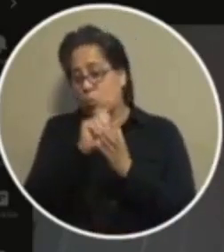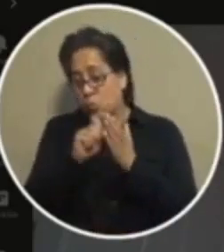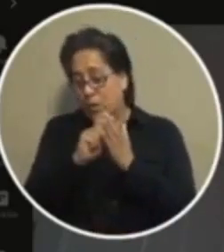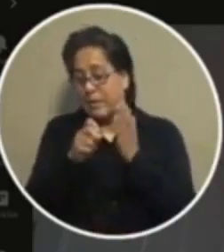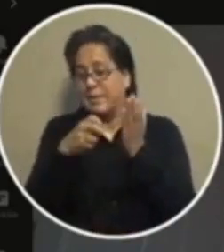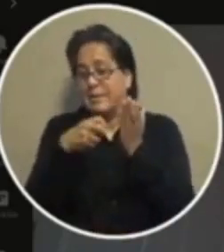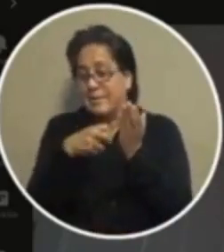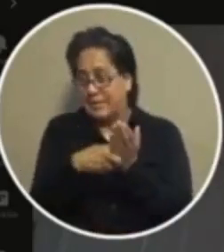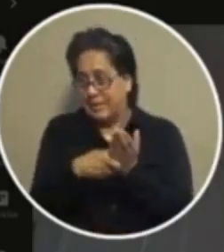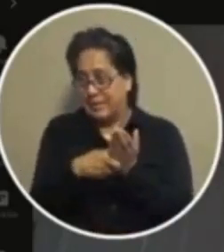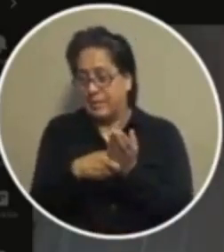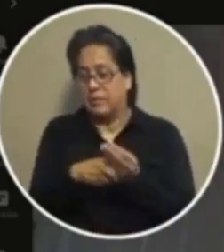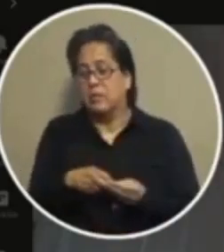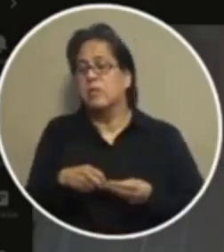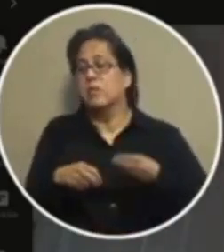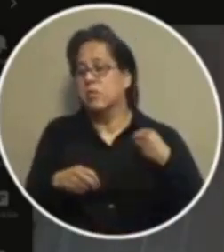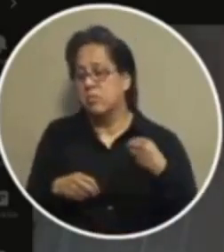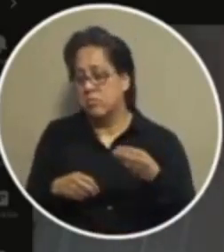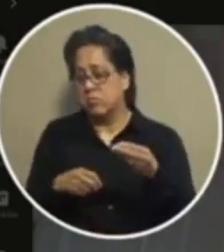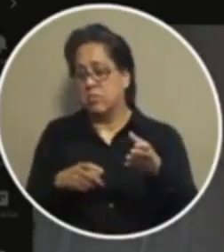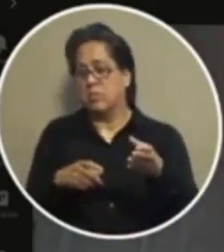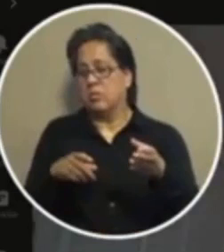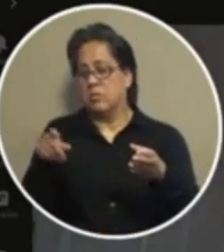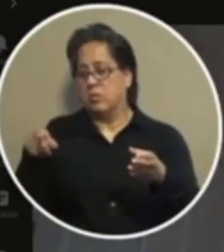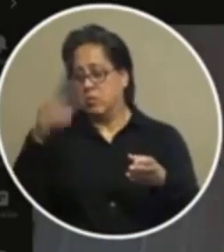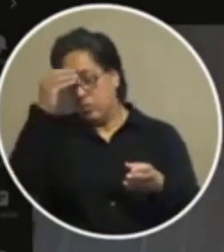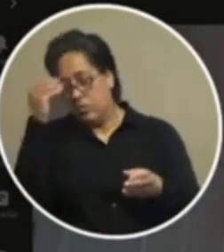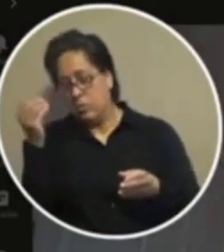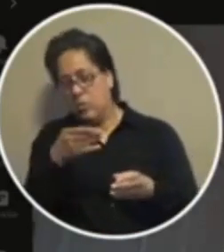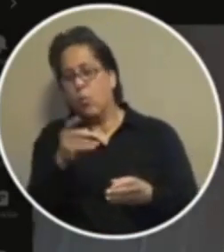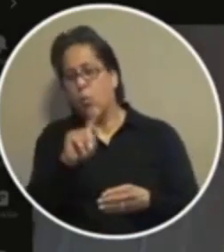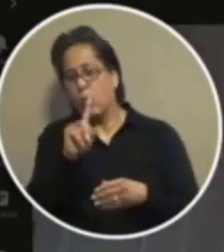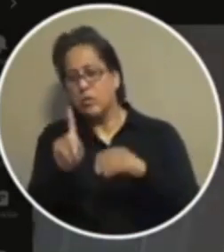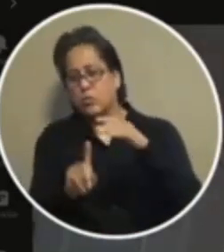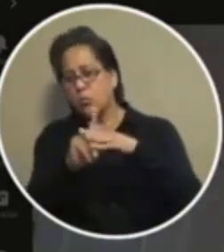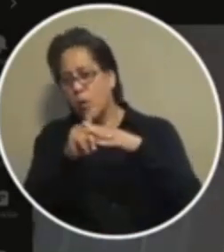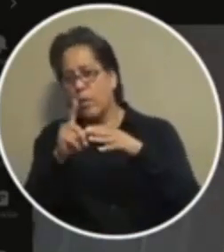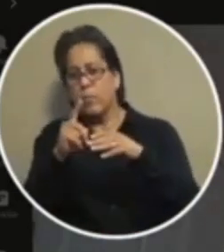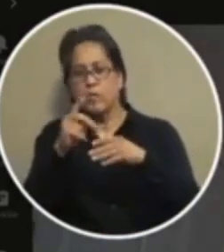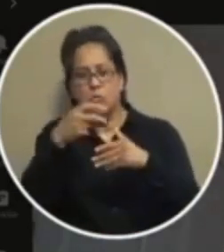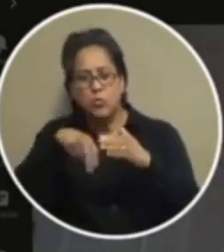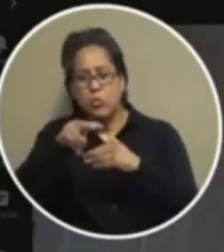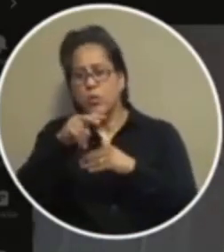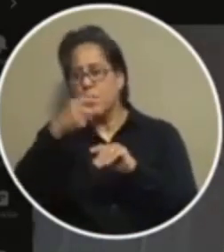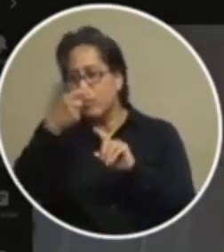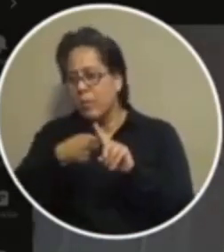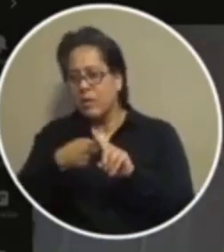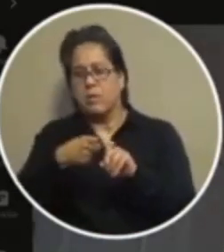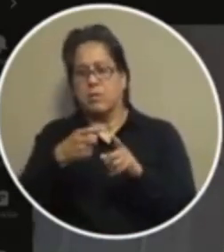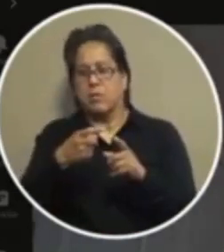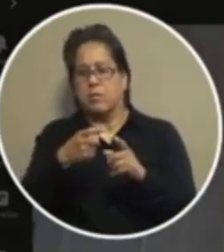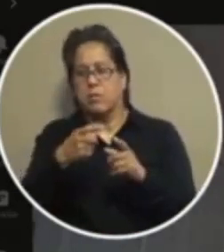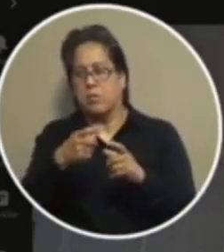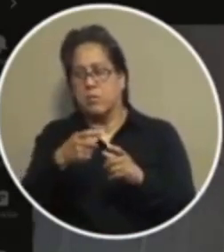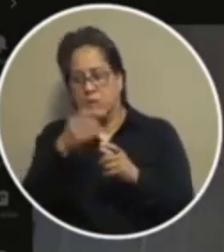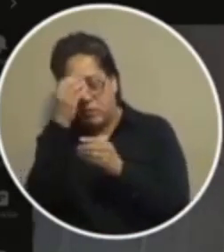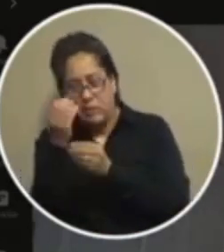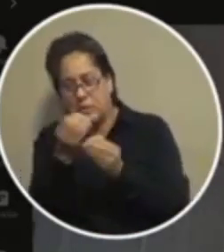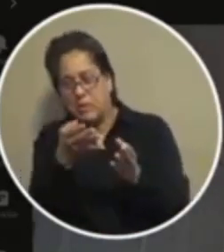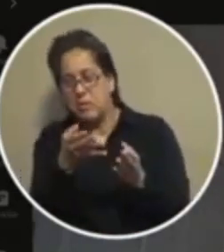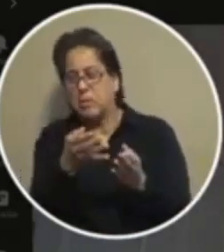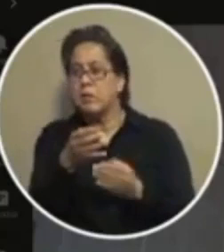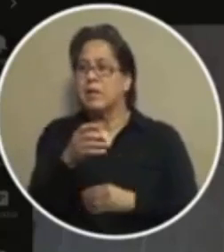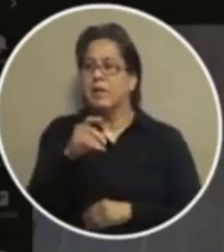and you expect that individual to be notified where to go in two weeks a month wherever that is then